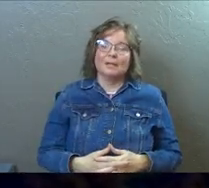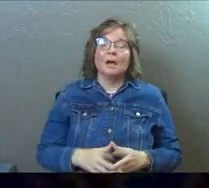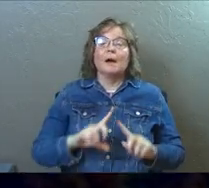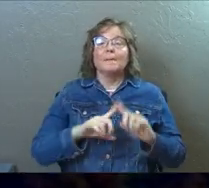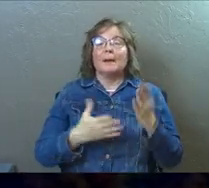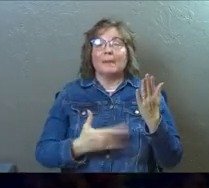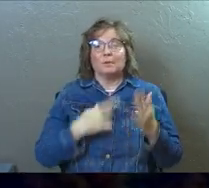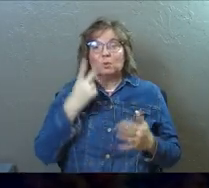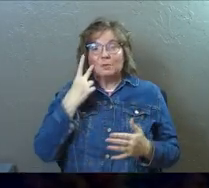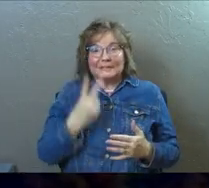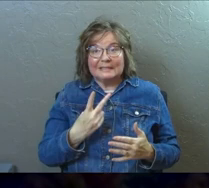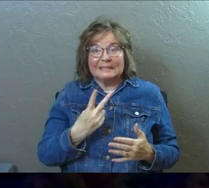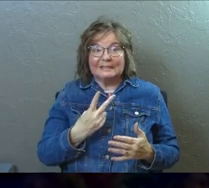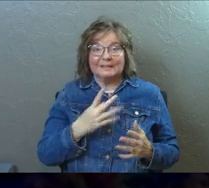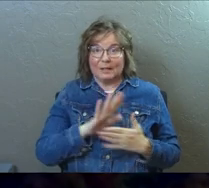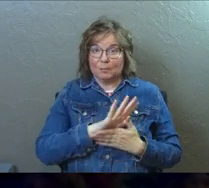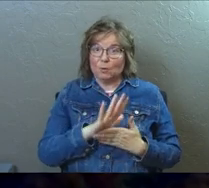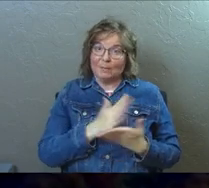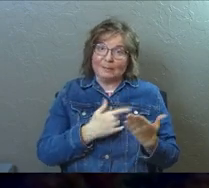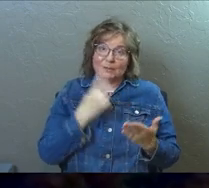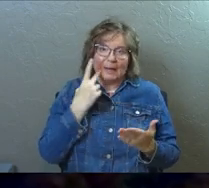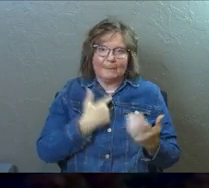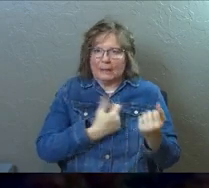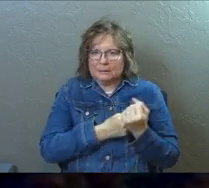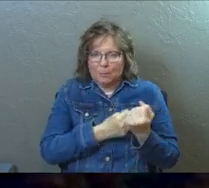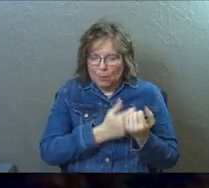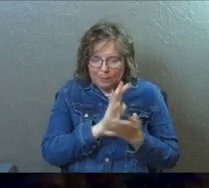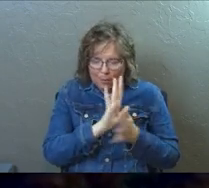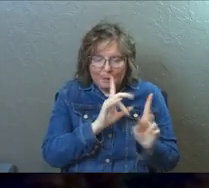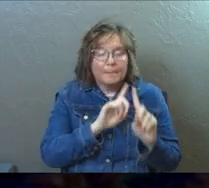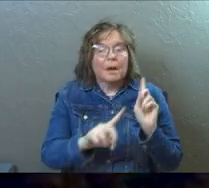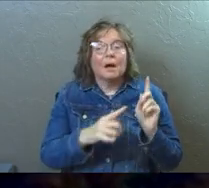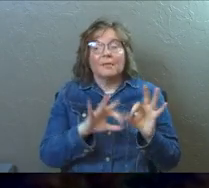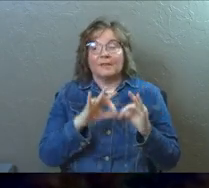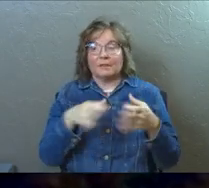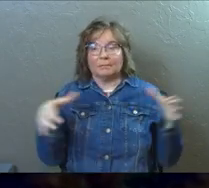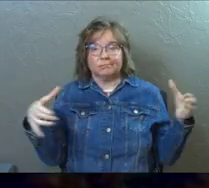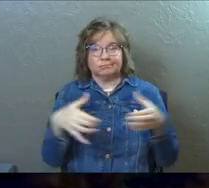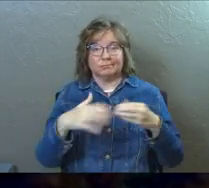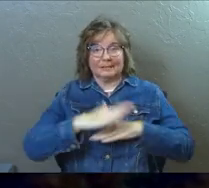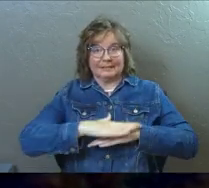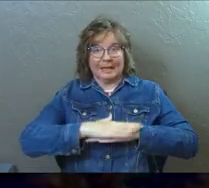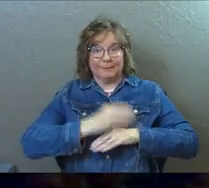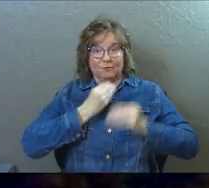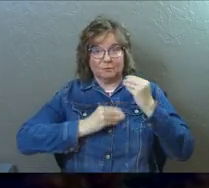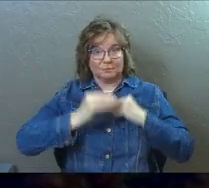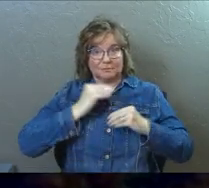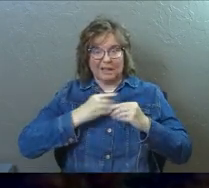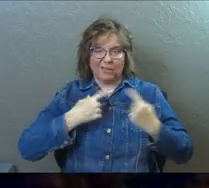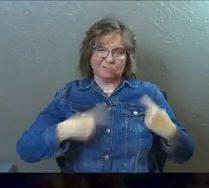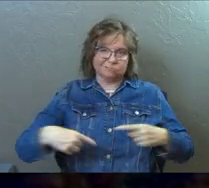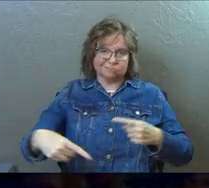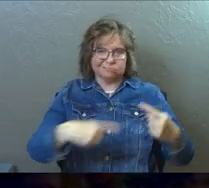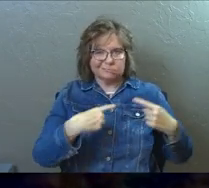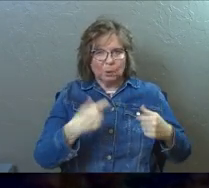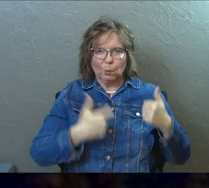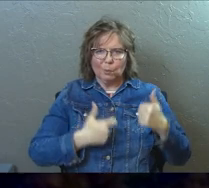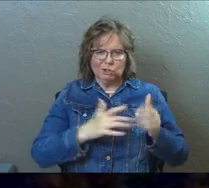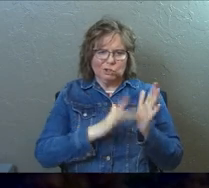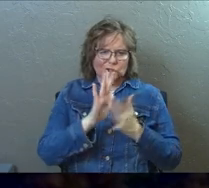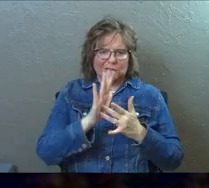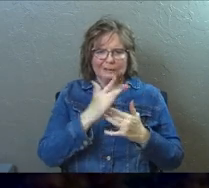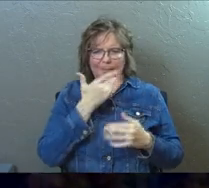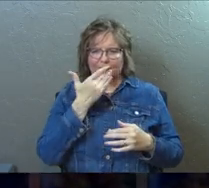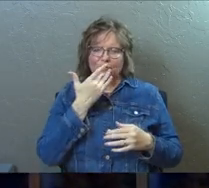But maybe you've seen it, or maybe you've seen the clip of it, but the family's gathered around the table, and they're all having an argument about what kind of